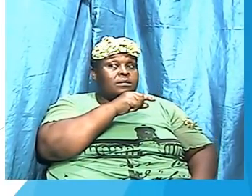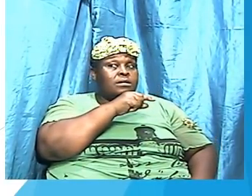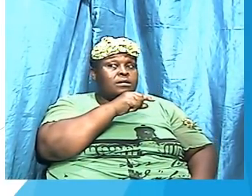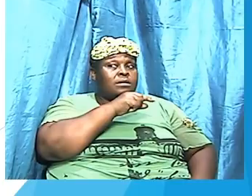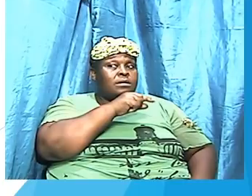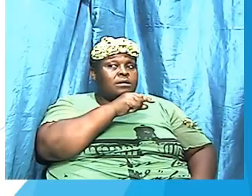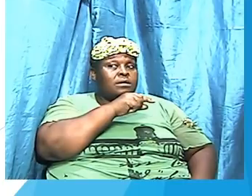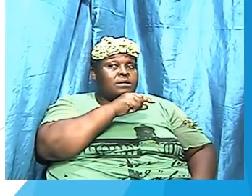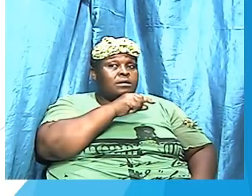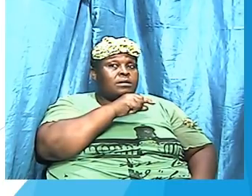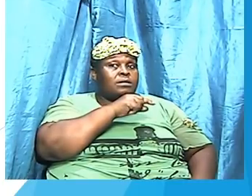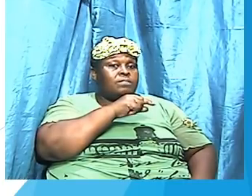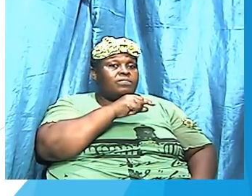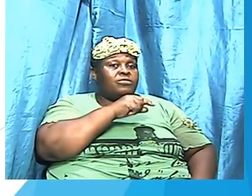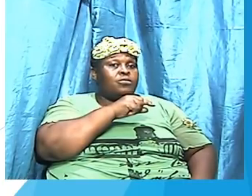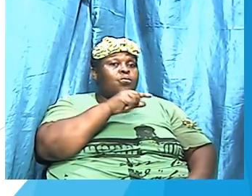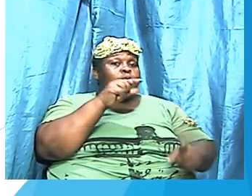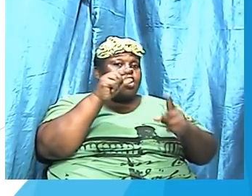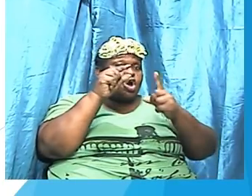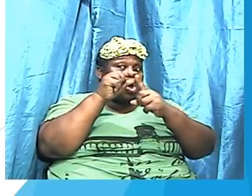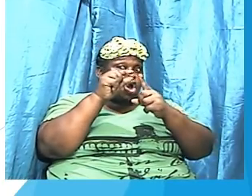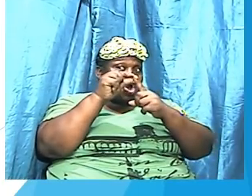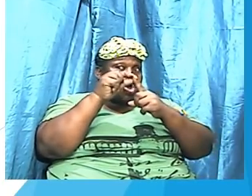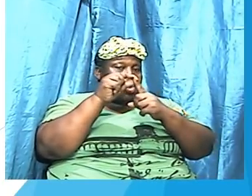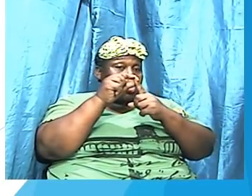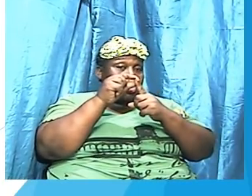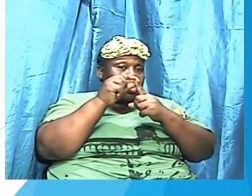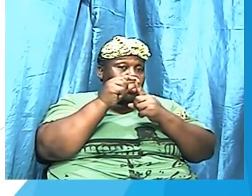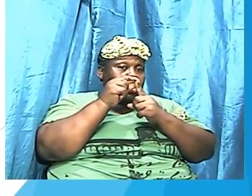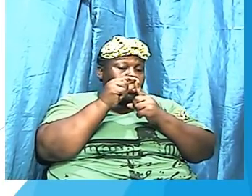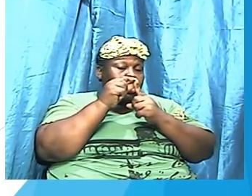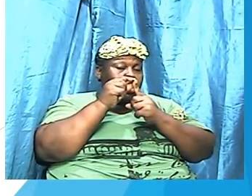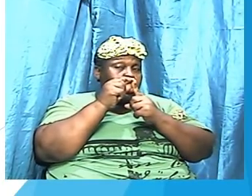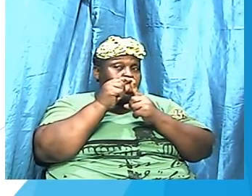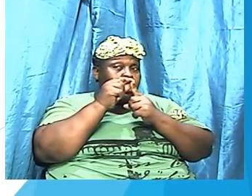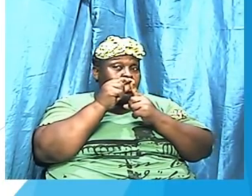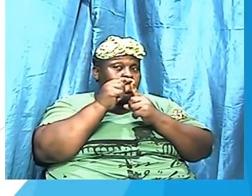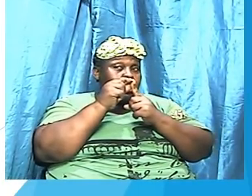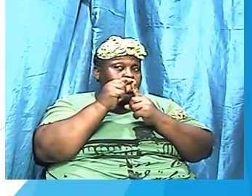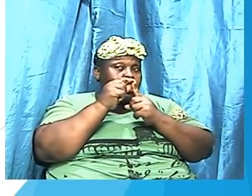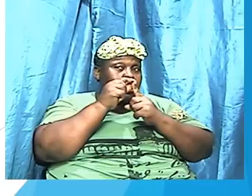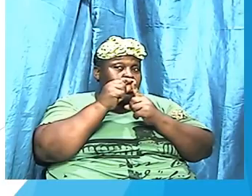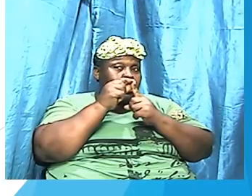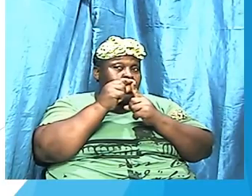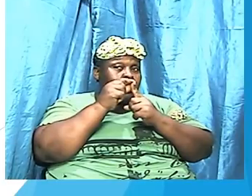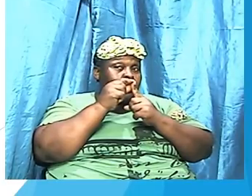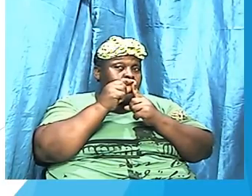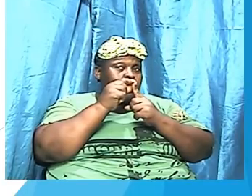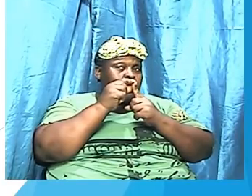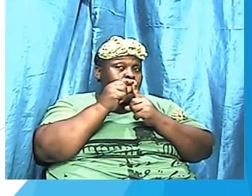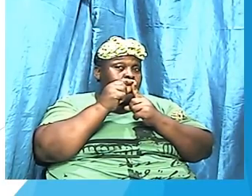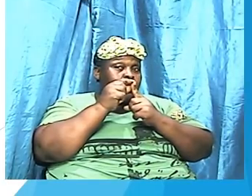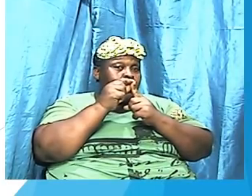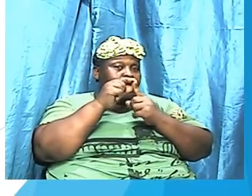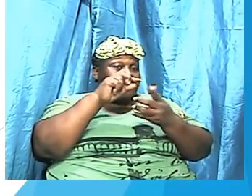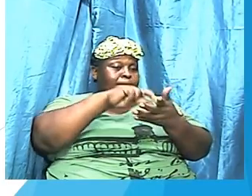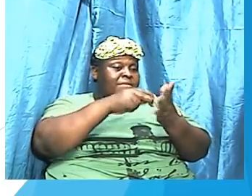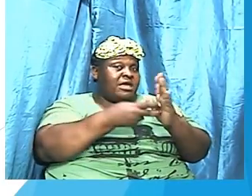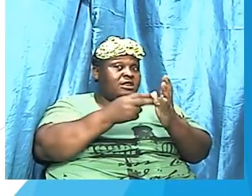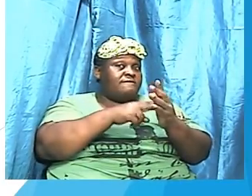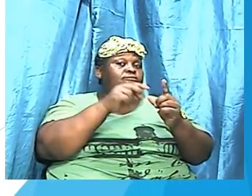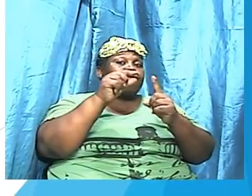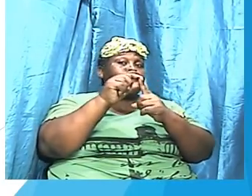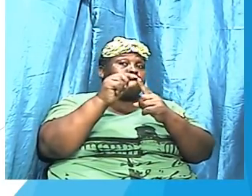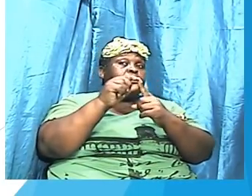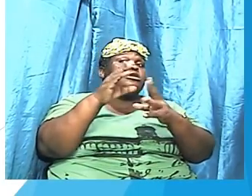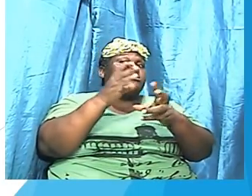The word, the word, the the term word is taken